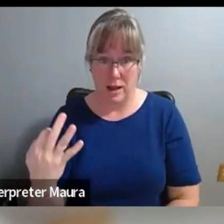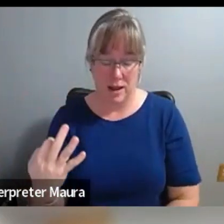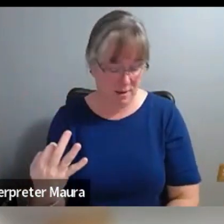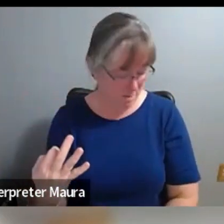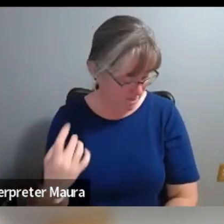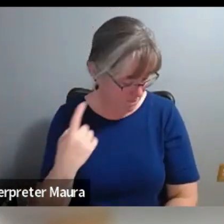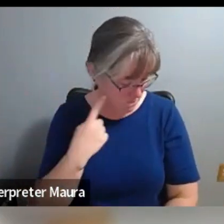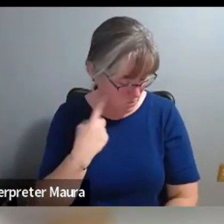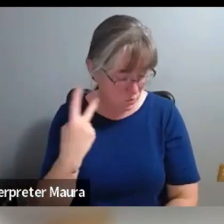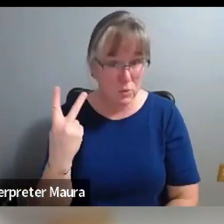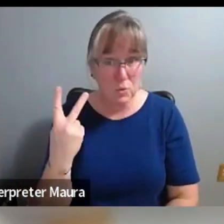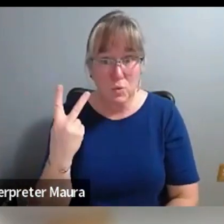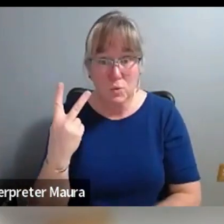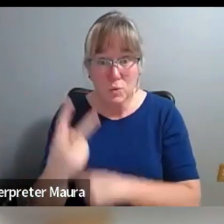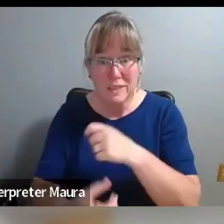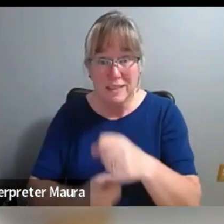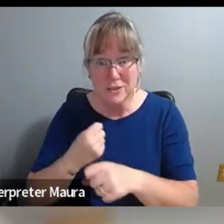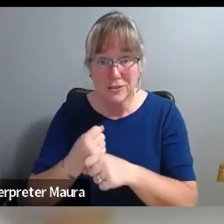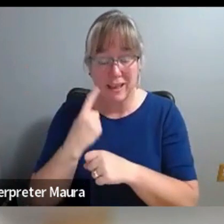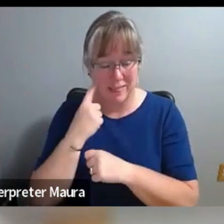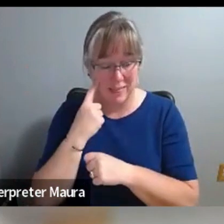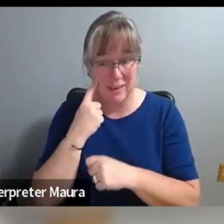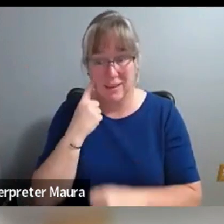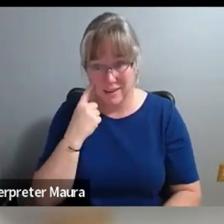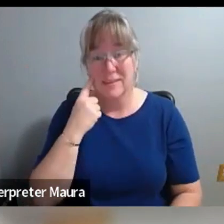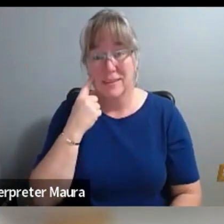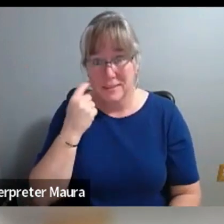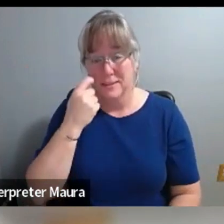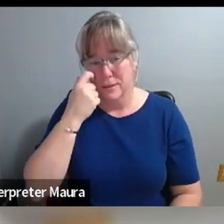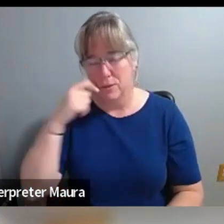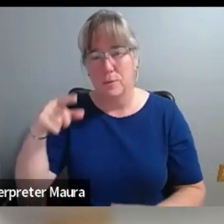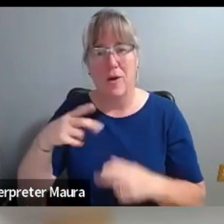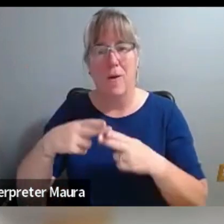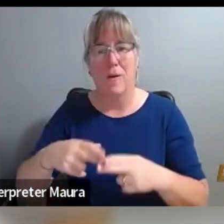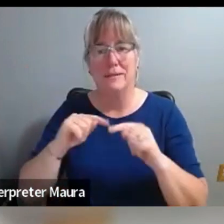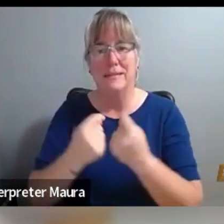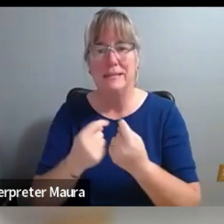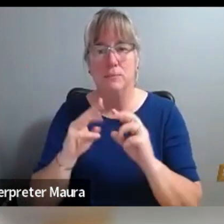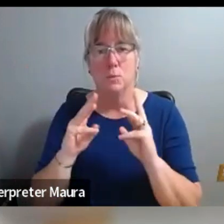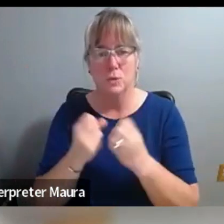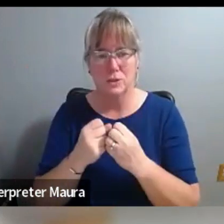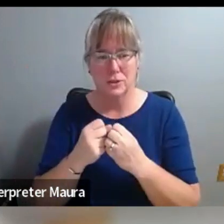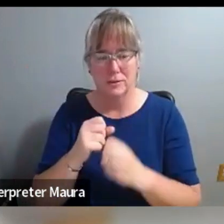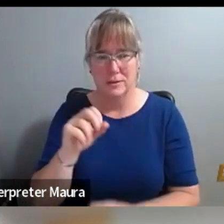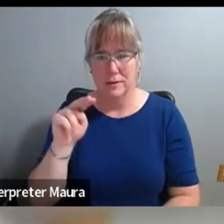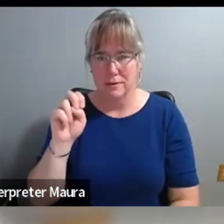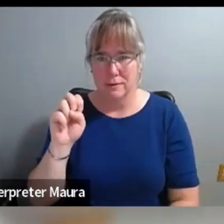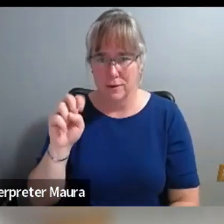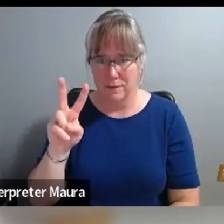two years, I would say. Like, I don't know, those, those teen workshops that we started with were in like November of 2020.